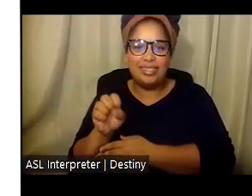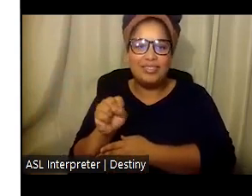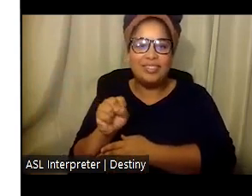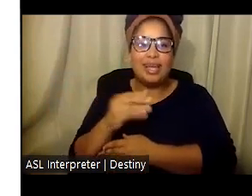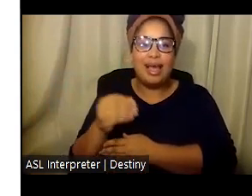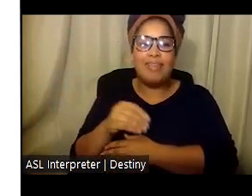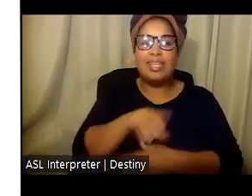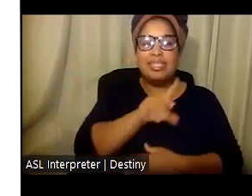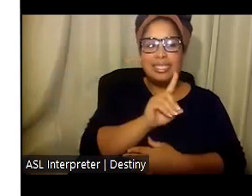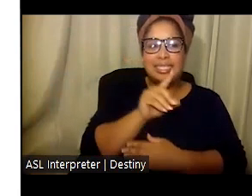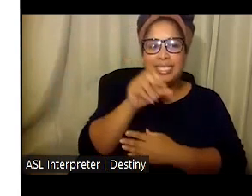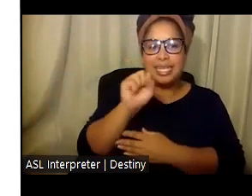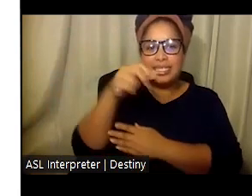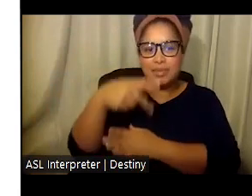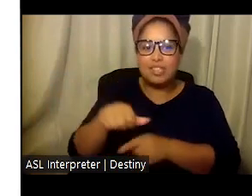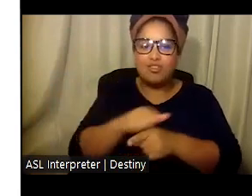Next slide.